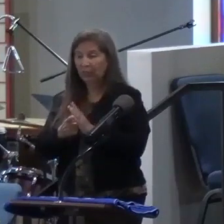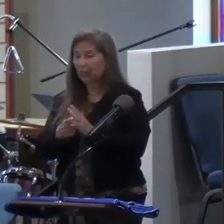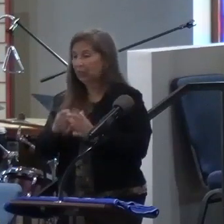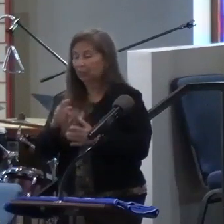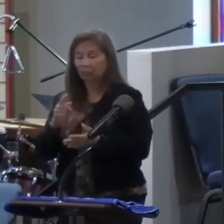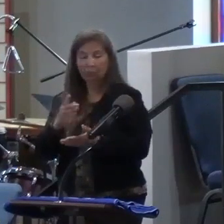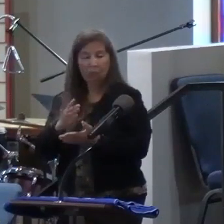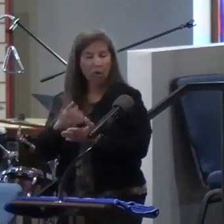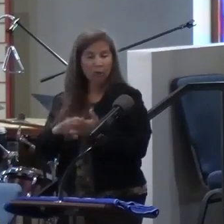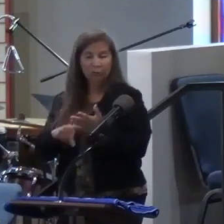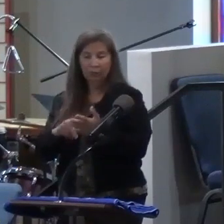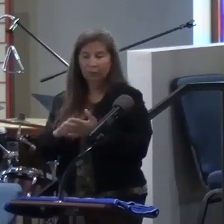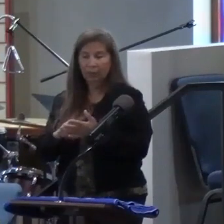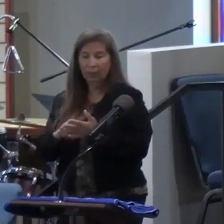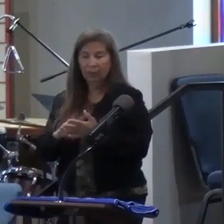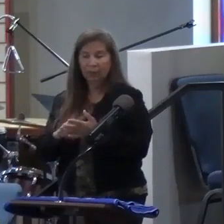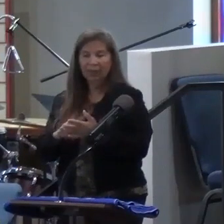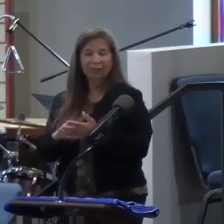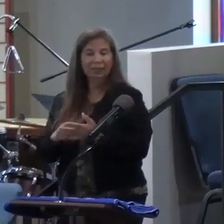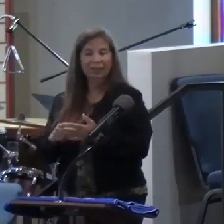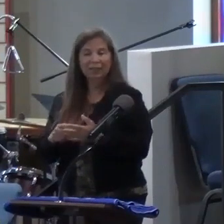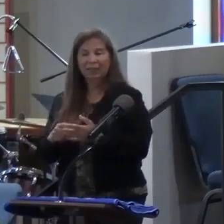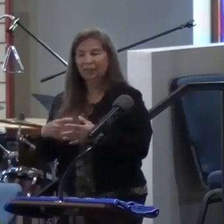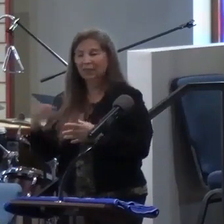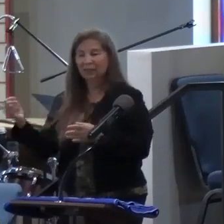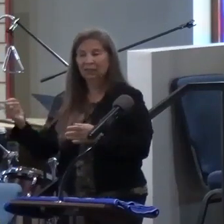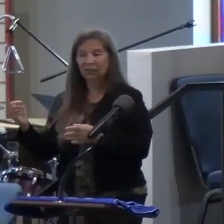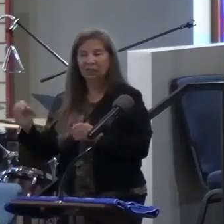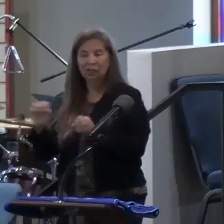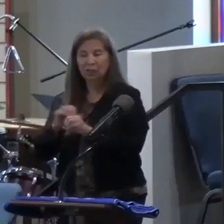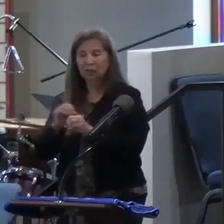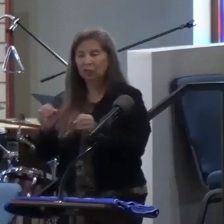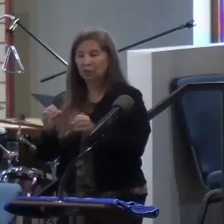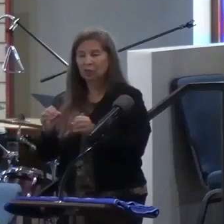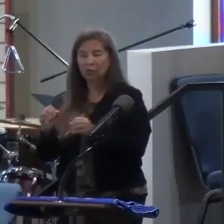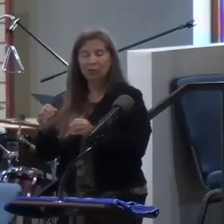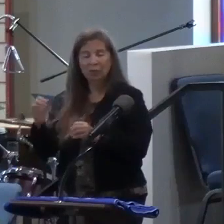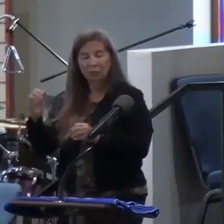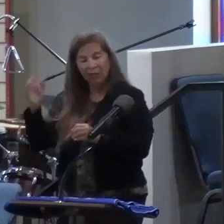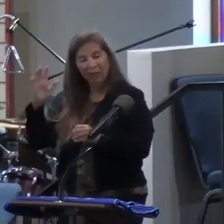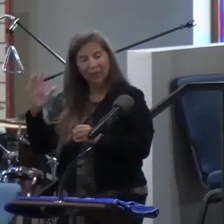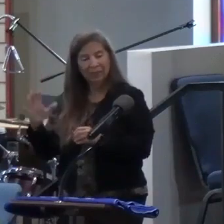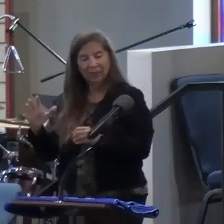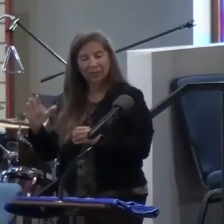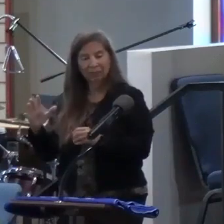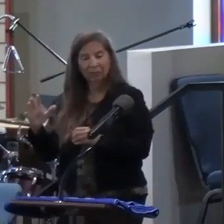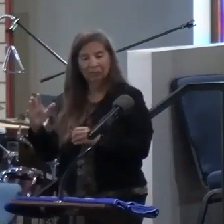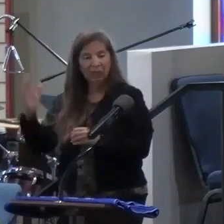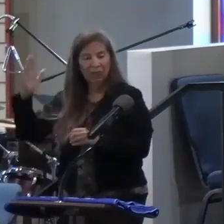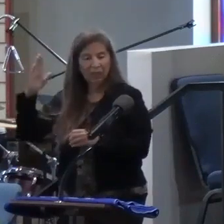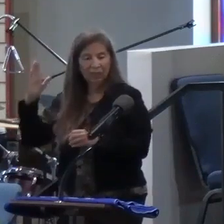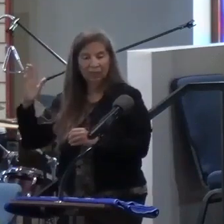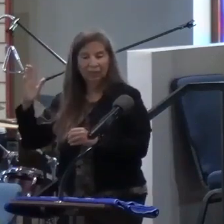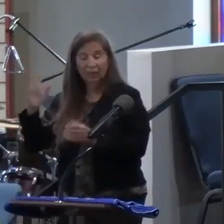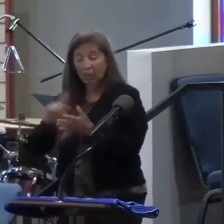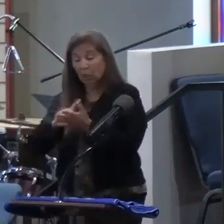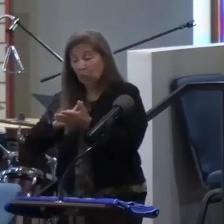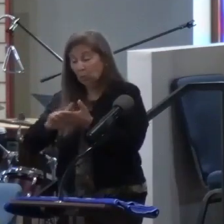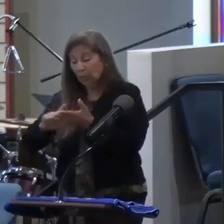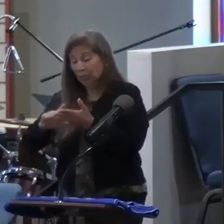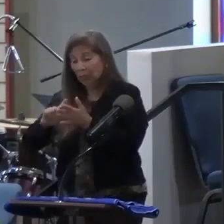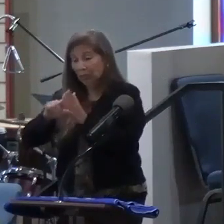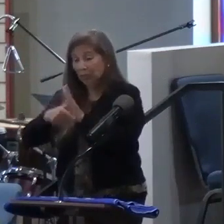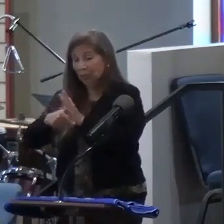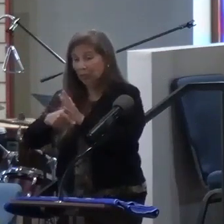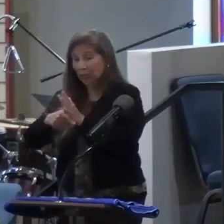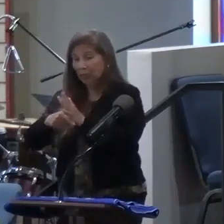But talk about leaving no man behind. Jesus shows up, a week later, and says, he says to Thomas, put your finger here,